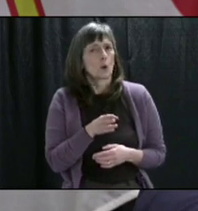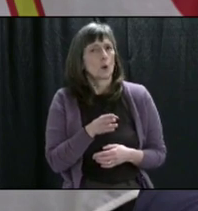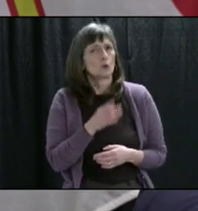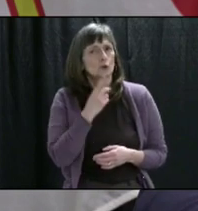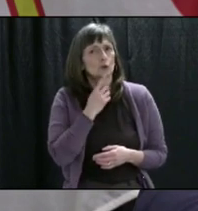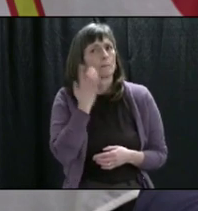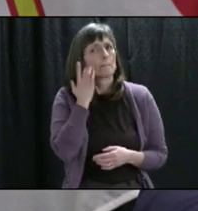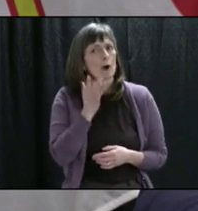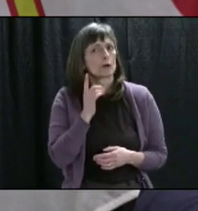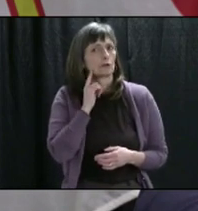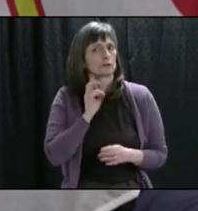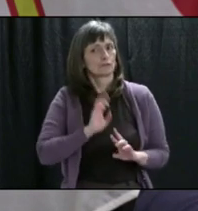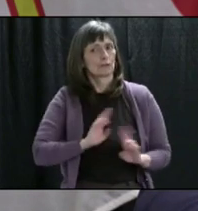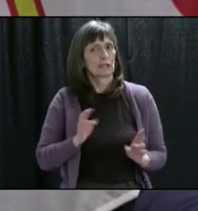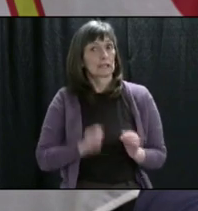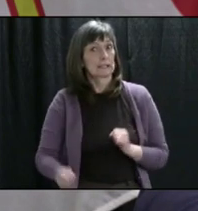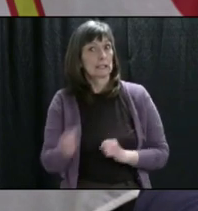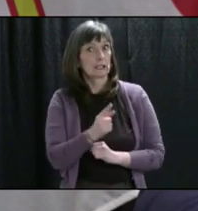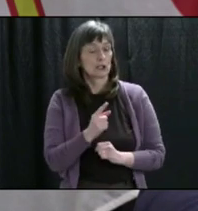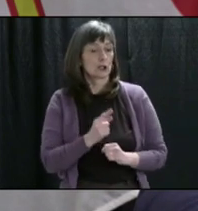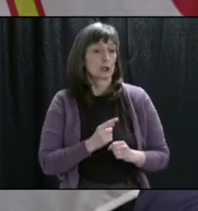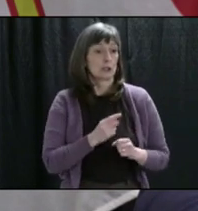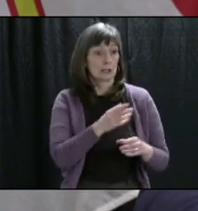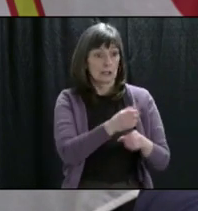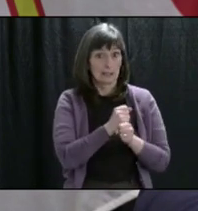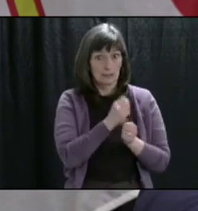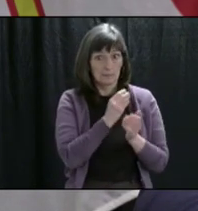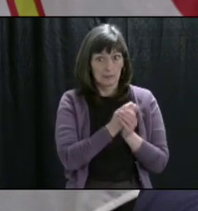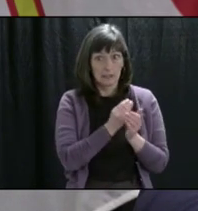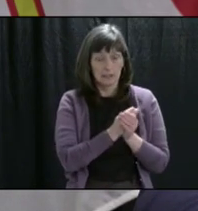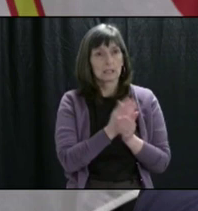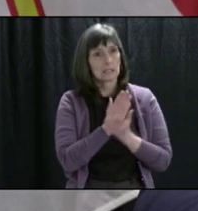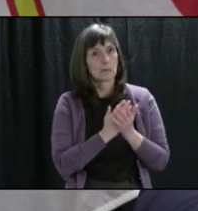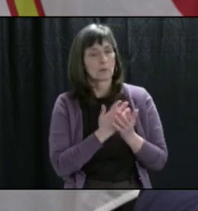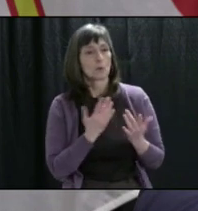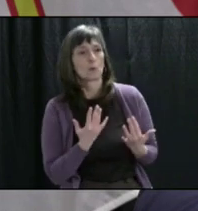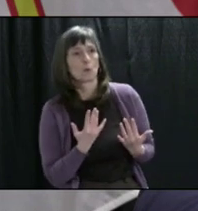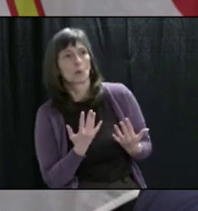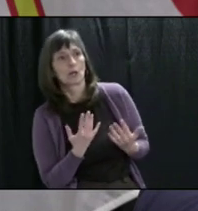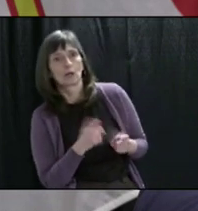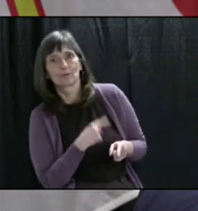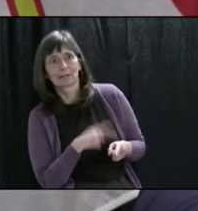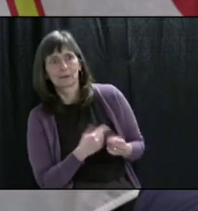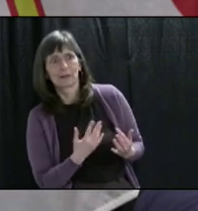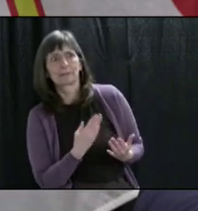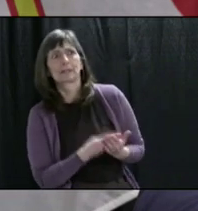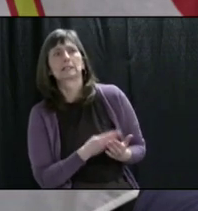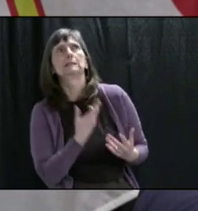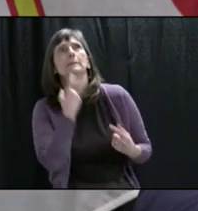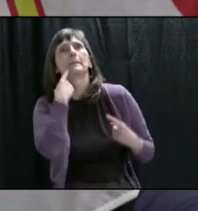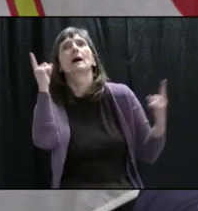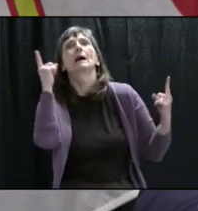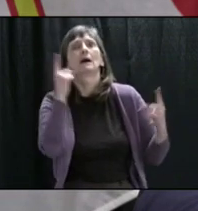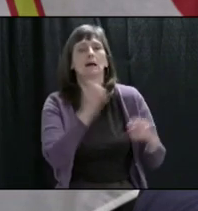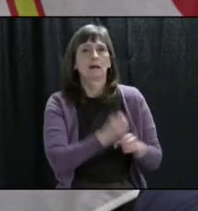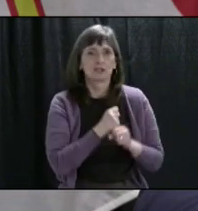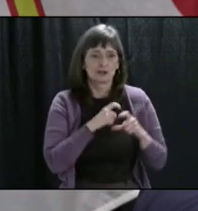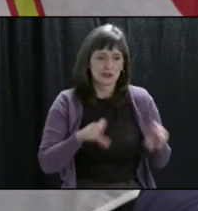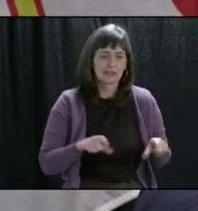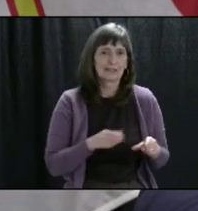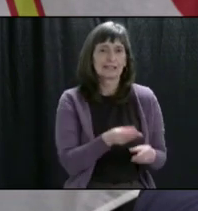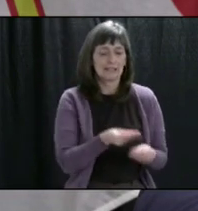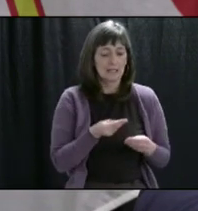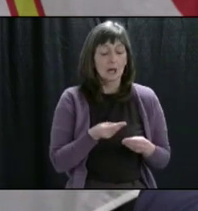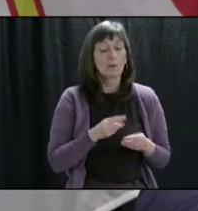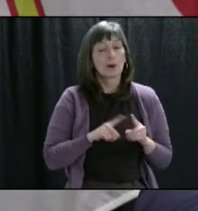I think, right now as people prepare as they use this money. I know some people have been waiting this for quite some time. And so this is